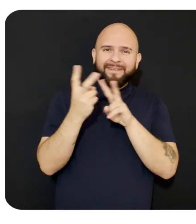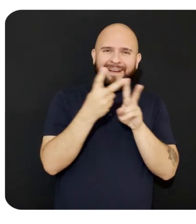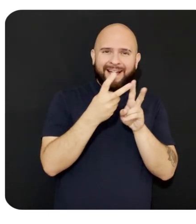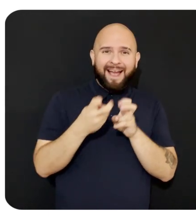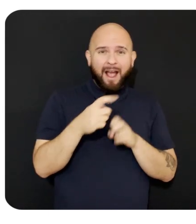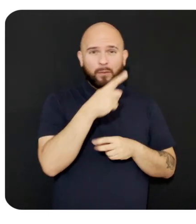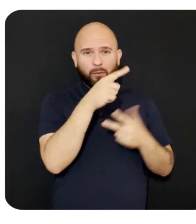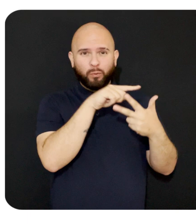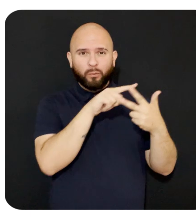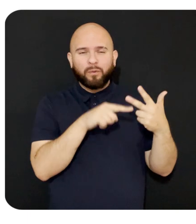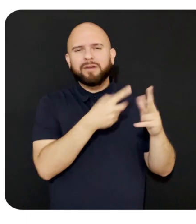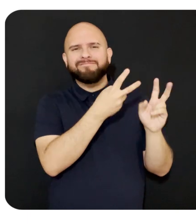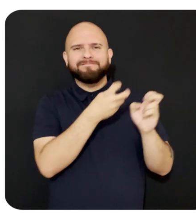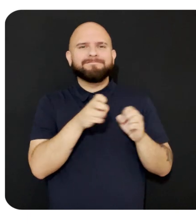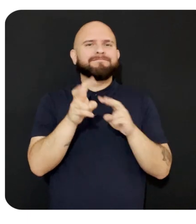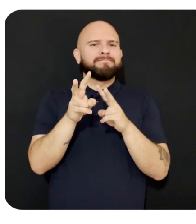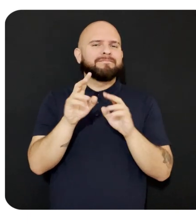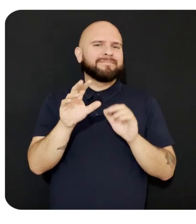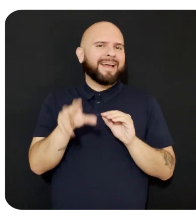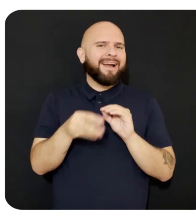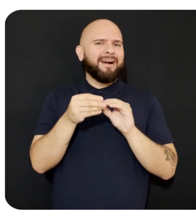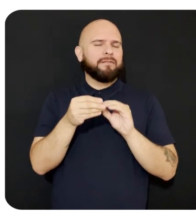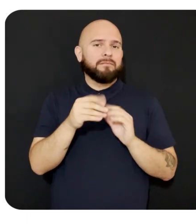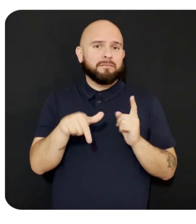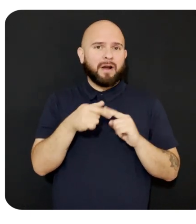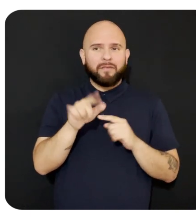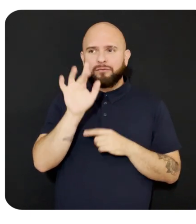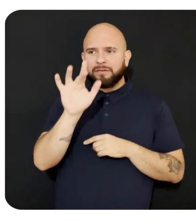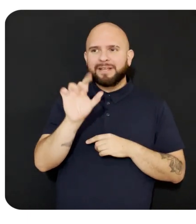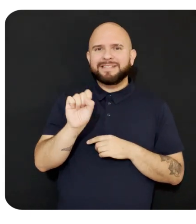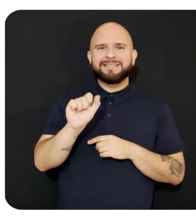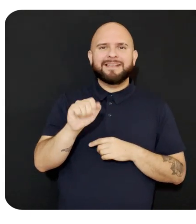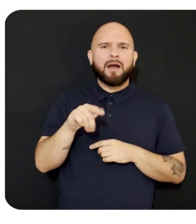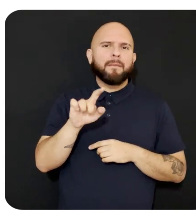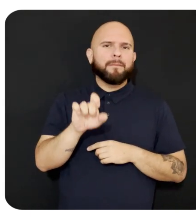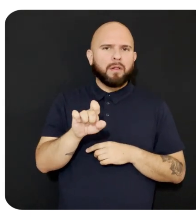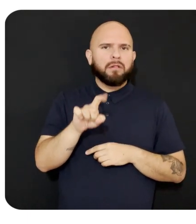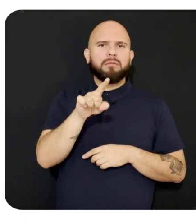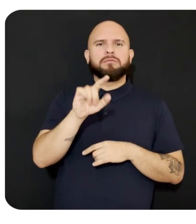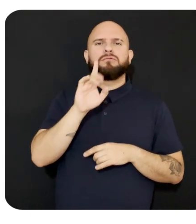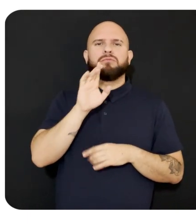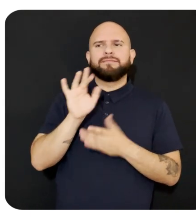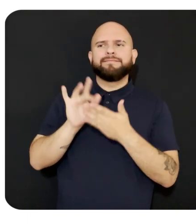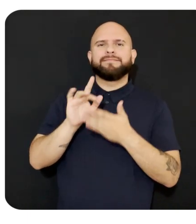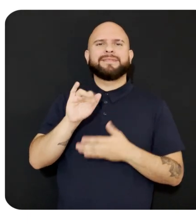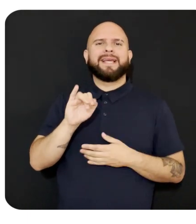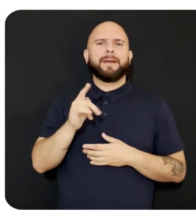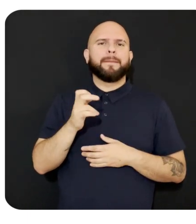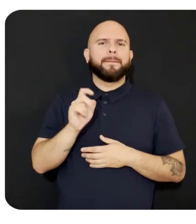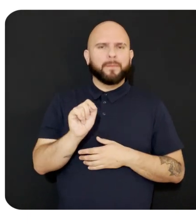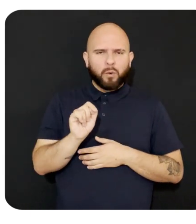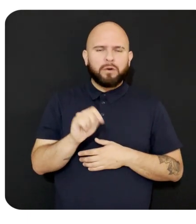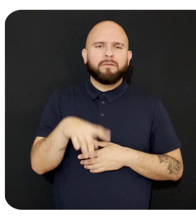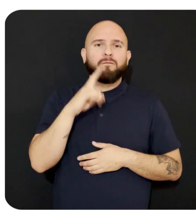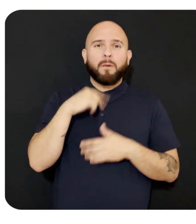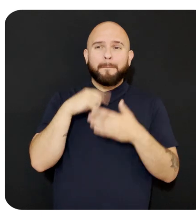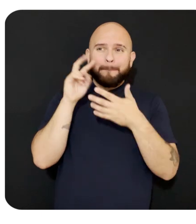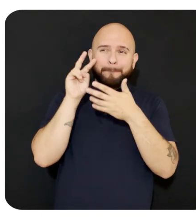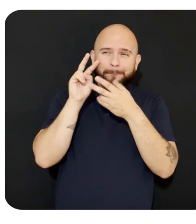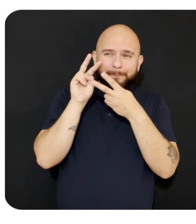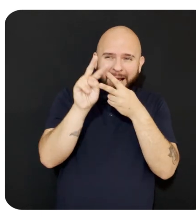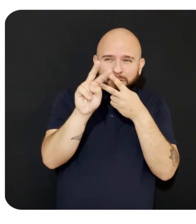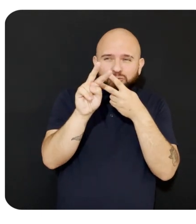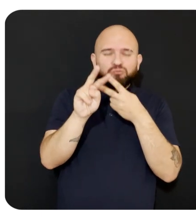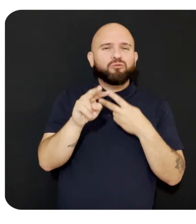After adding the packages, move to the Sample tab and click Import to bring in the pass-through relighting scene and the bouncing ball scenes.